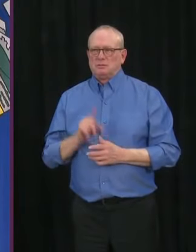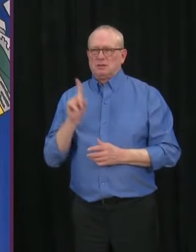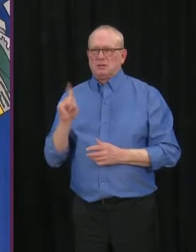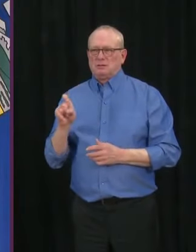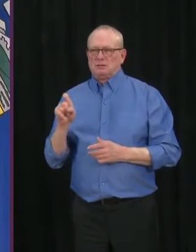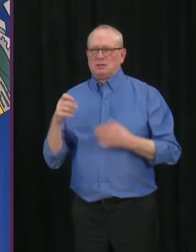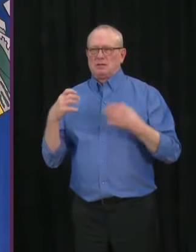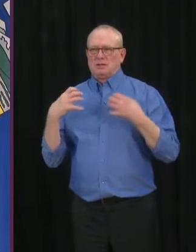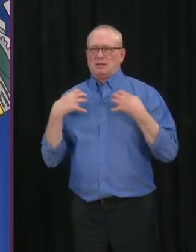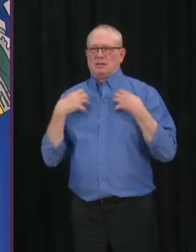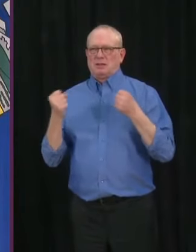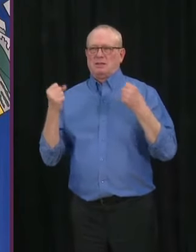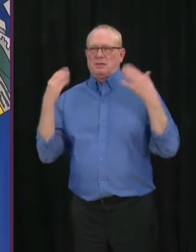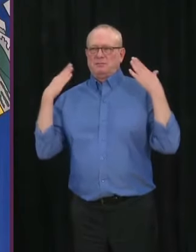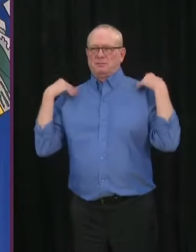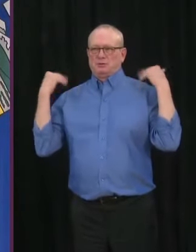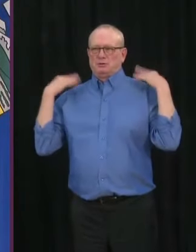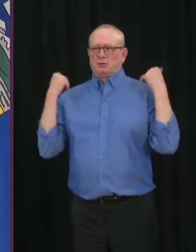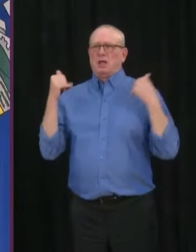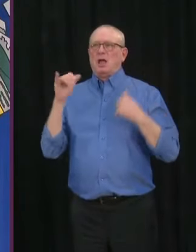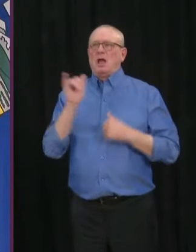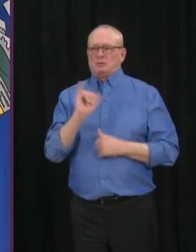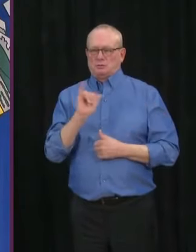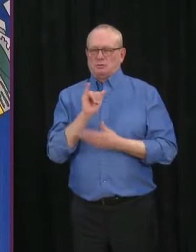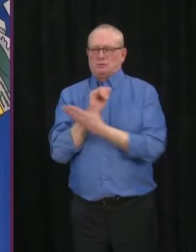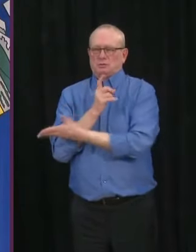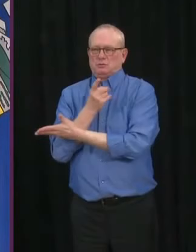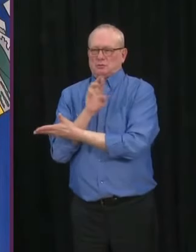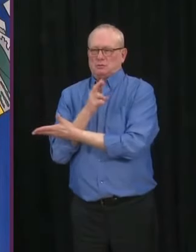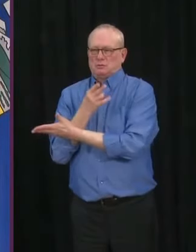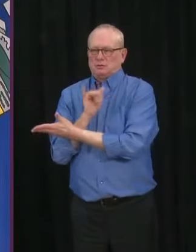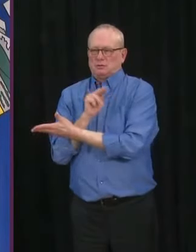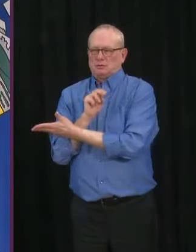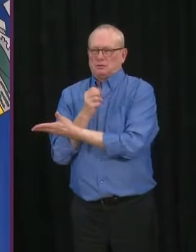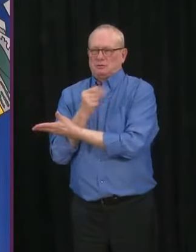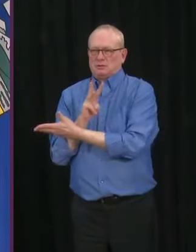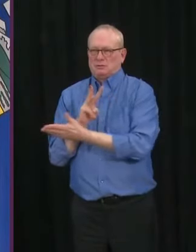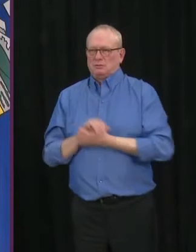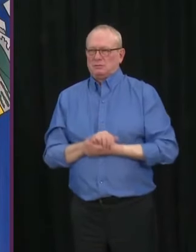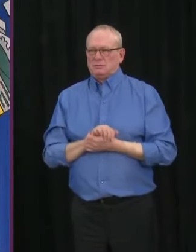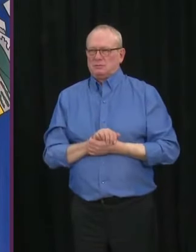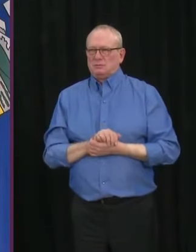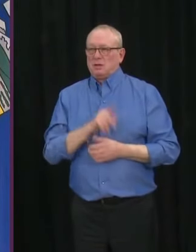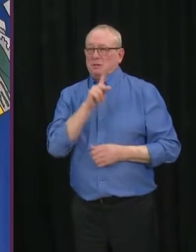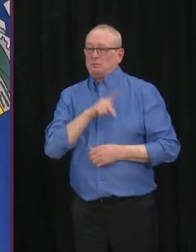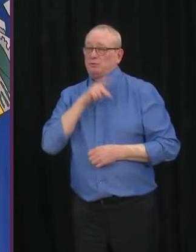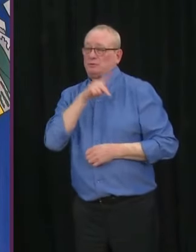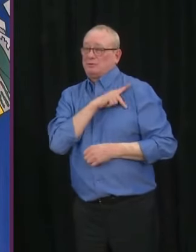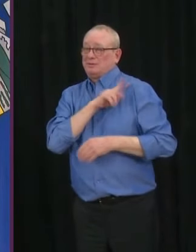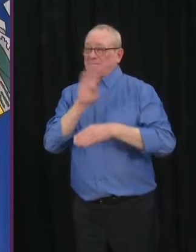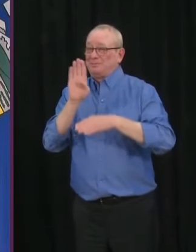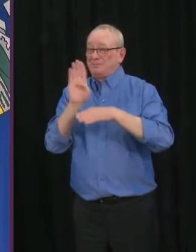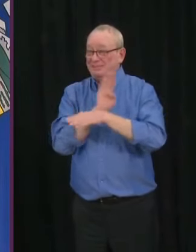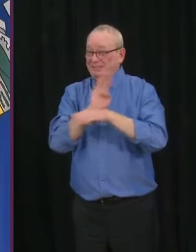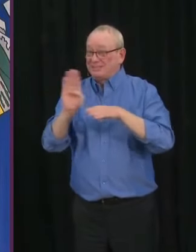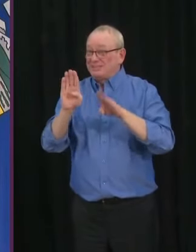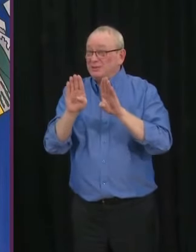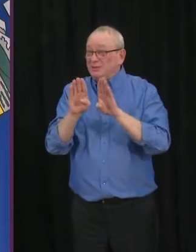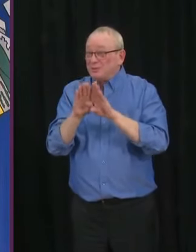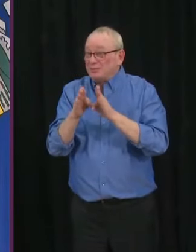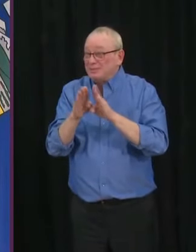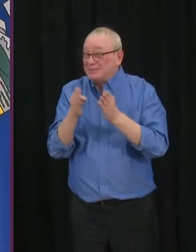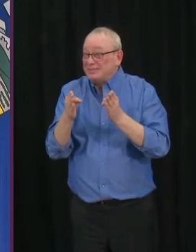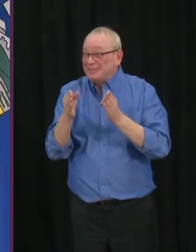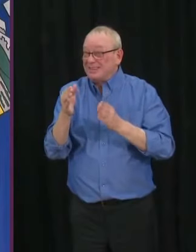Dr. Hinshaw. So lifting the restrictions for personal services, is this a political decision or is it actually safe to do this?